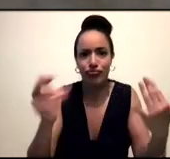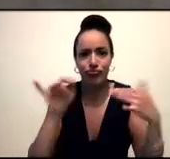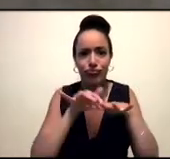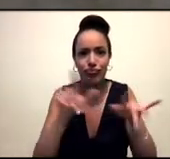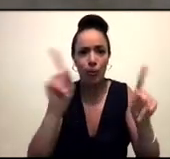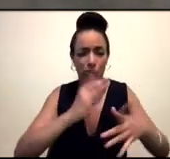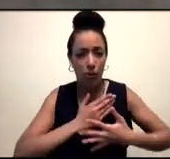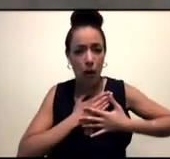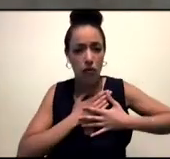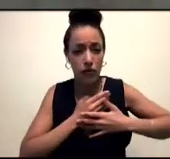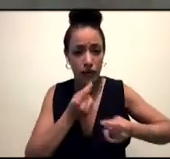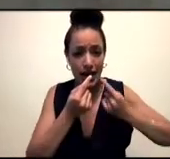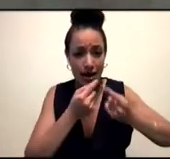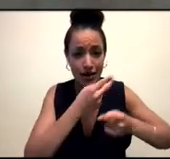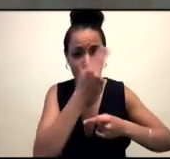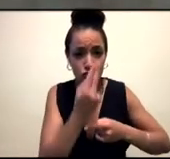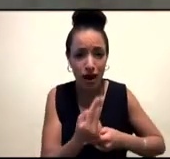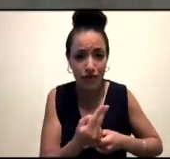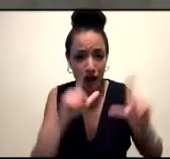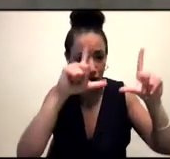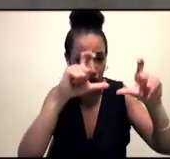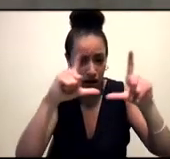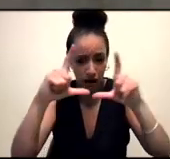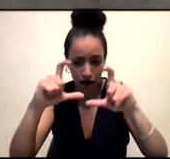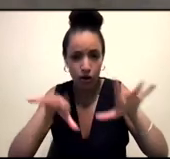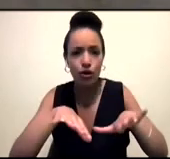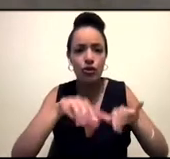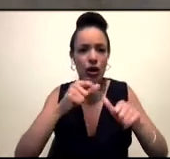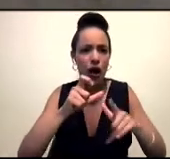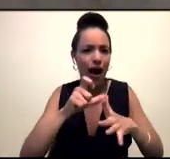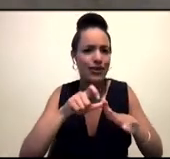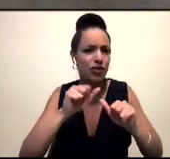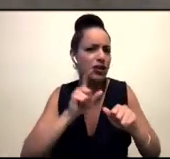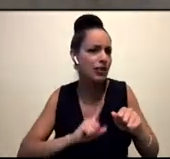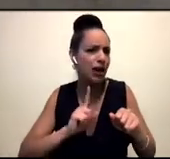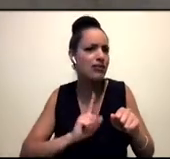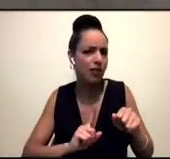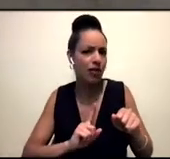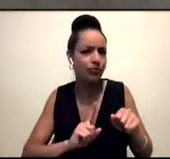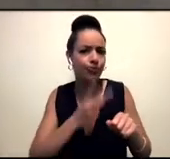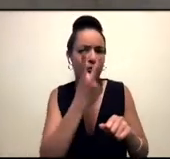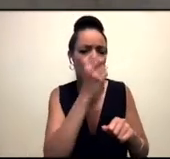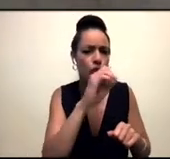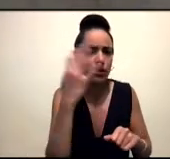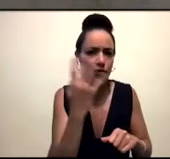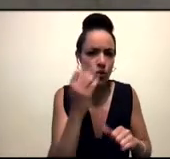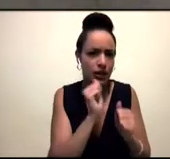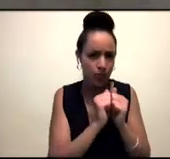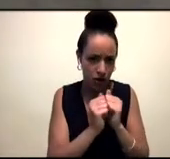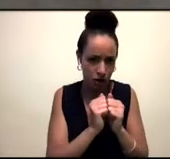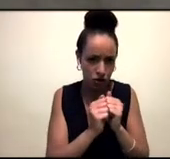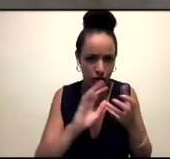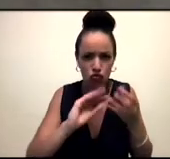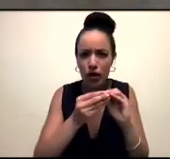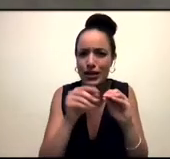I basically started doing these features, and I did it myself to start with in 2014. March 2014, I did these little